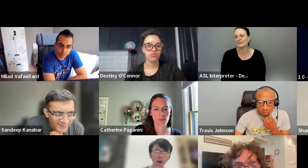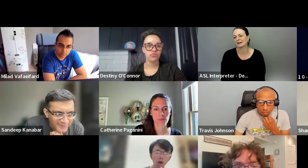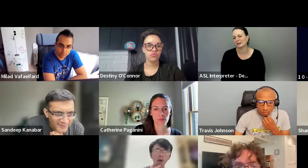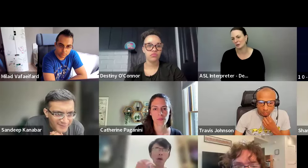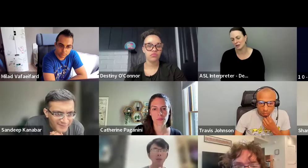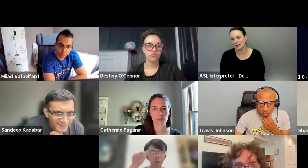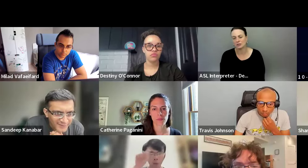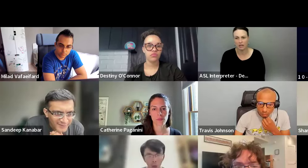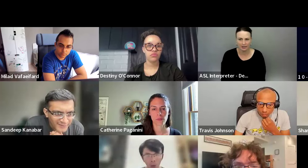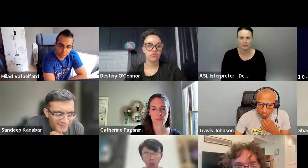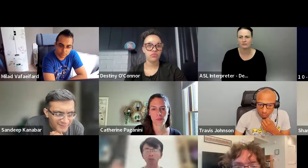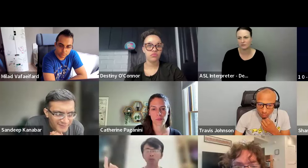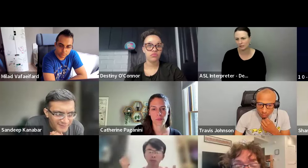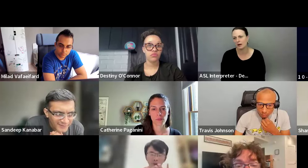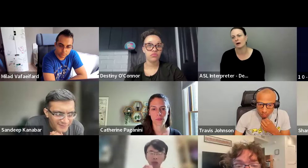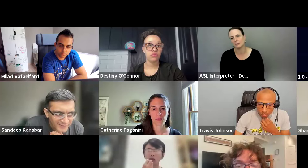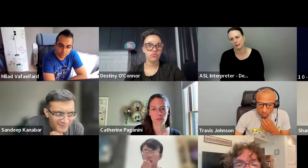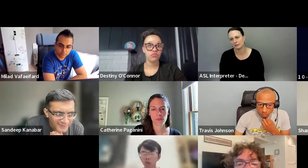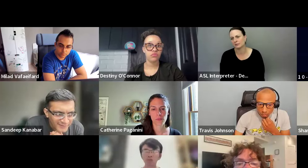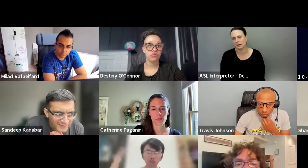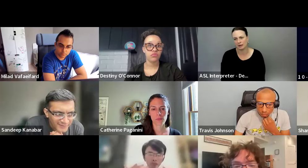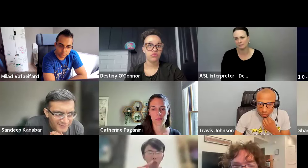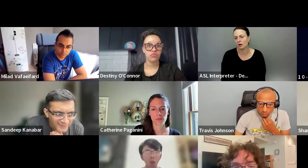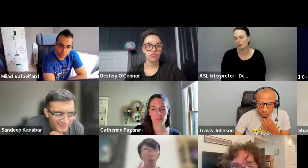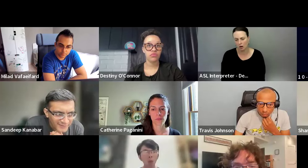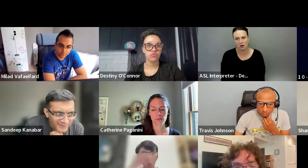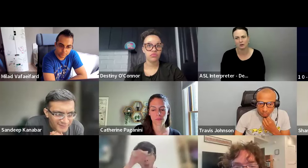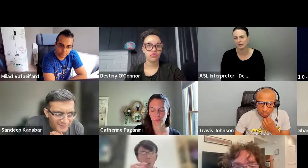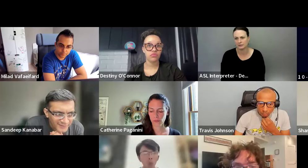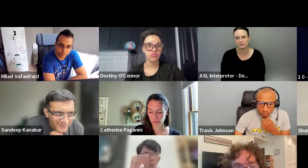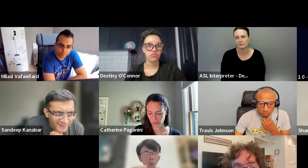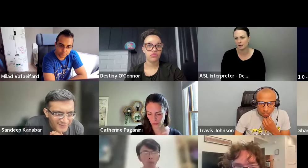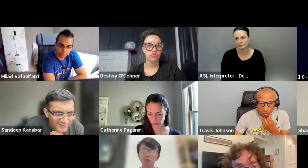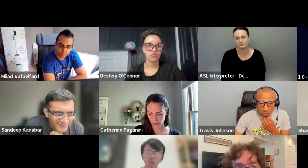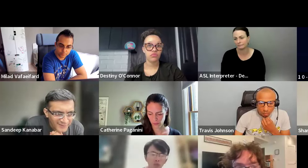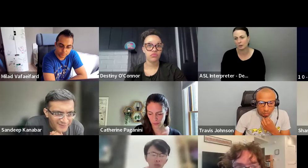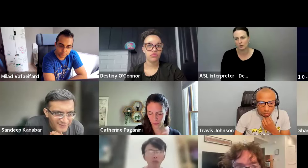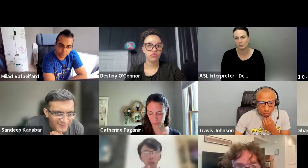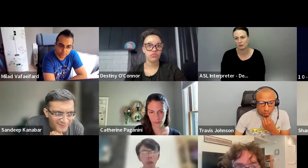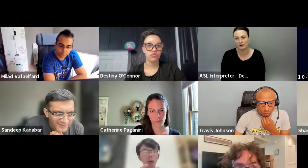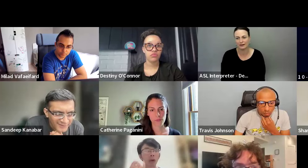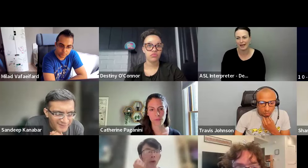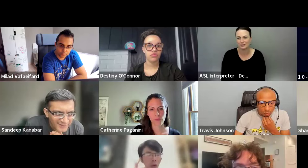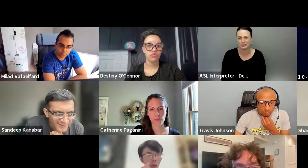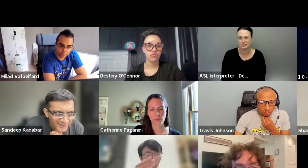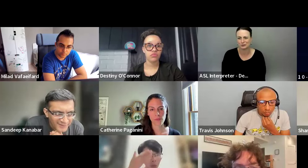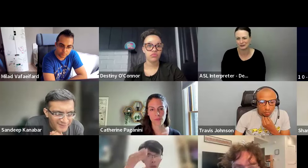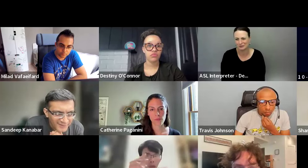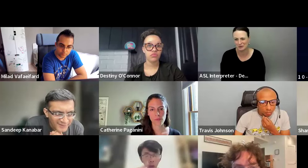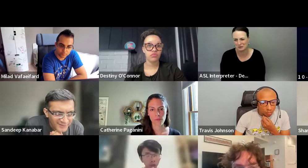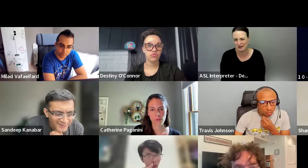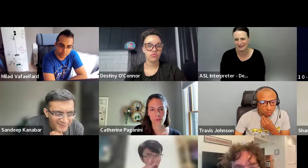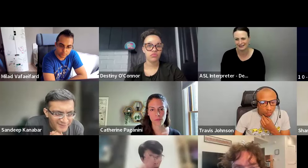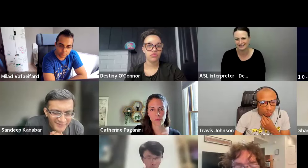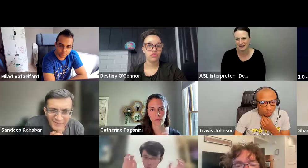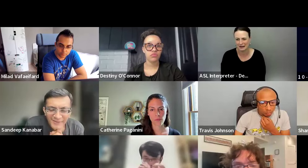the deaf community in China and Vietnam and, um, Hong Kong, and, um, we would be very anxious to learn